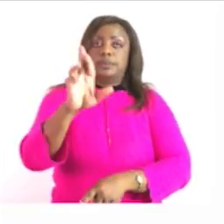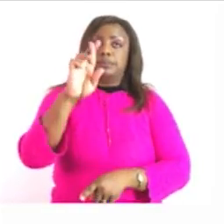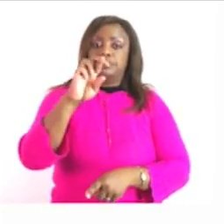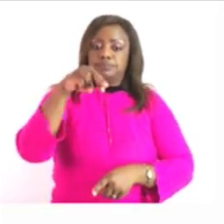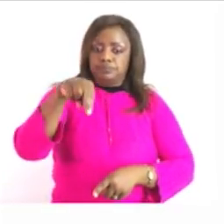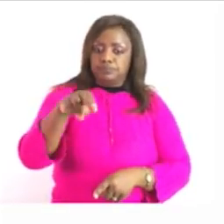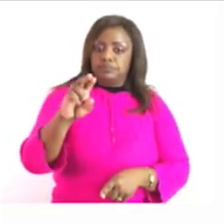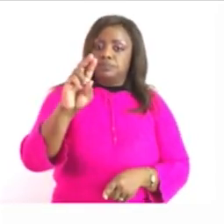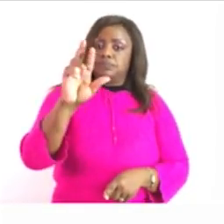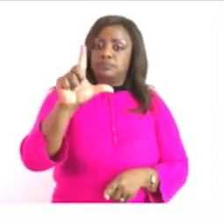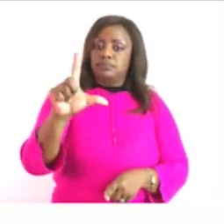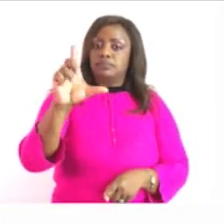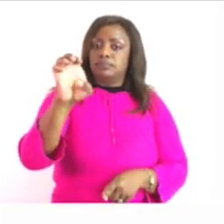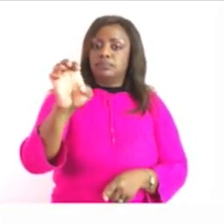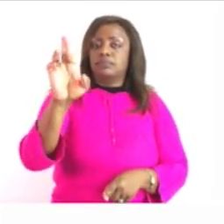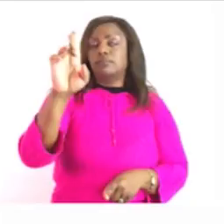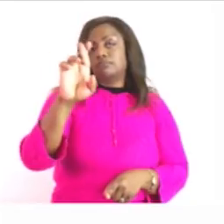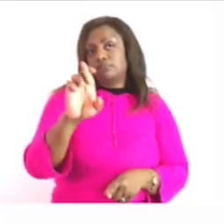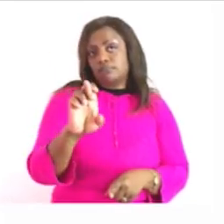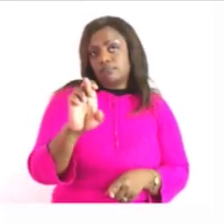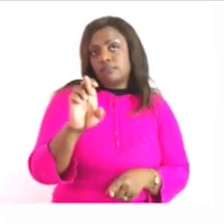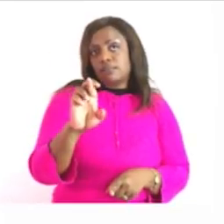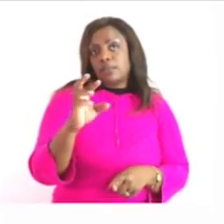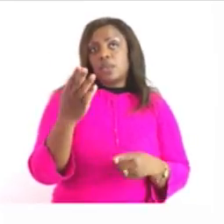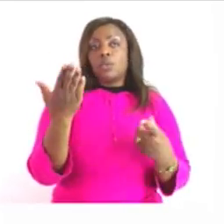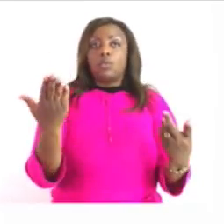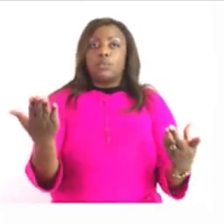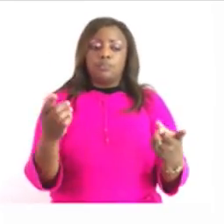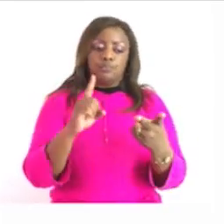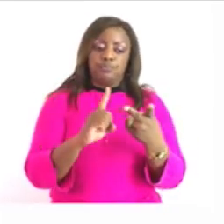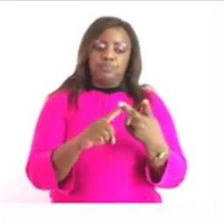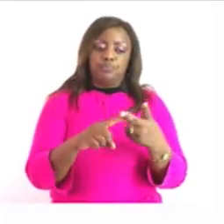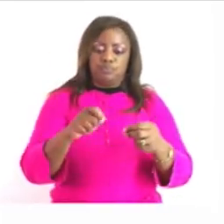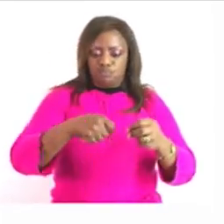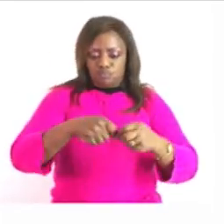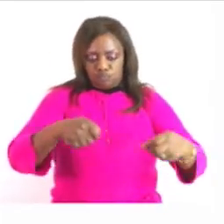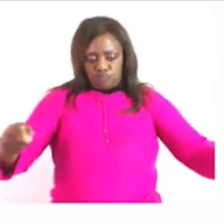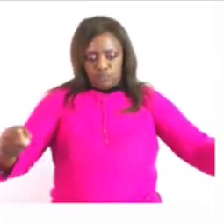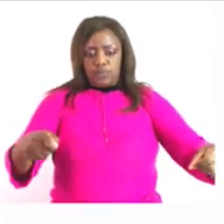you can measure that line pq the line is the underestimation